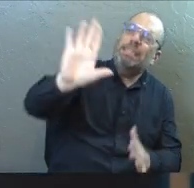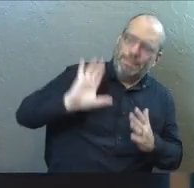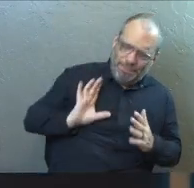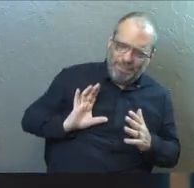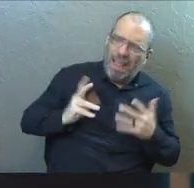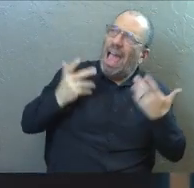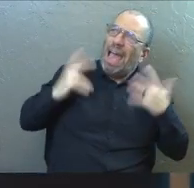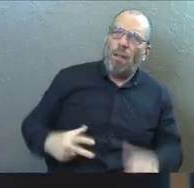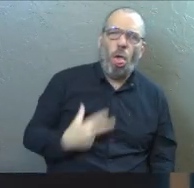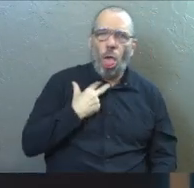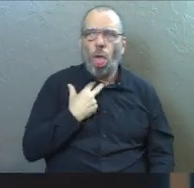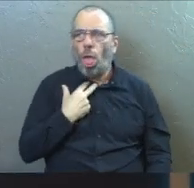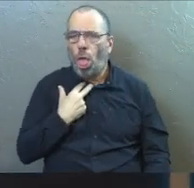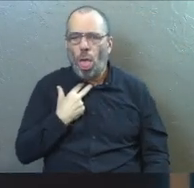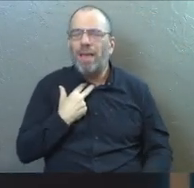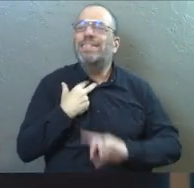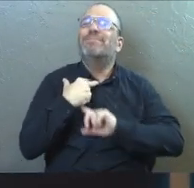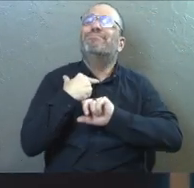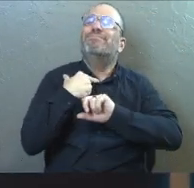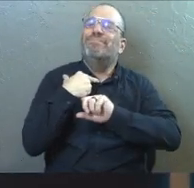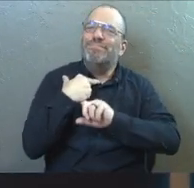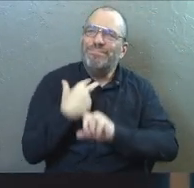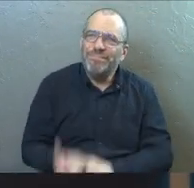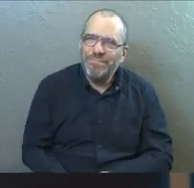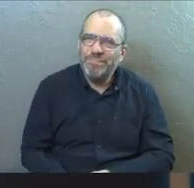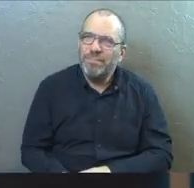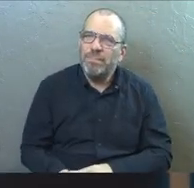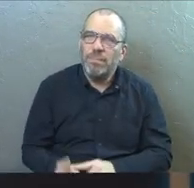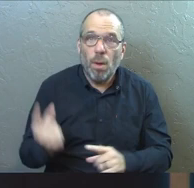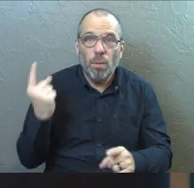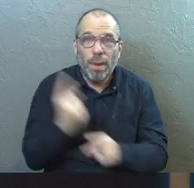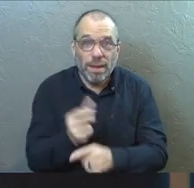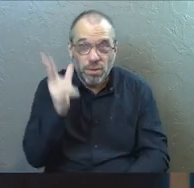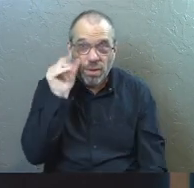I don't want to be stuck anymore. To hear that is hard.